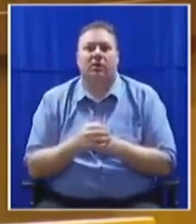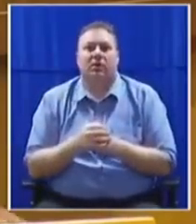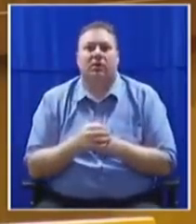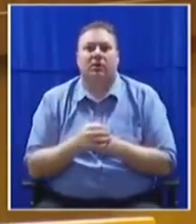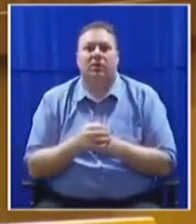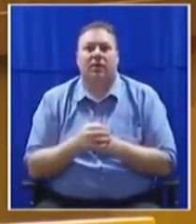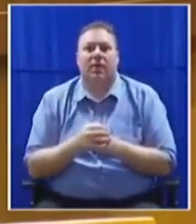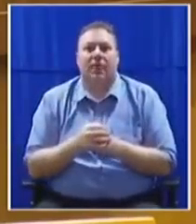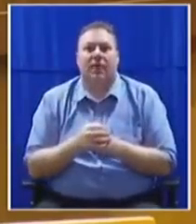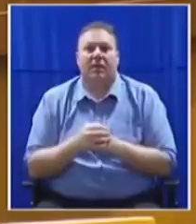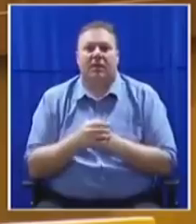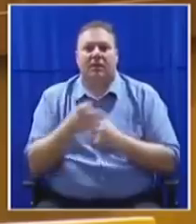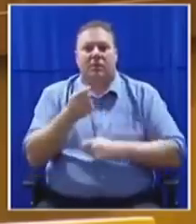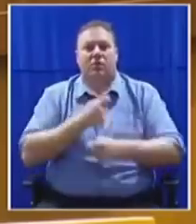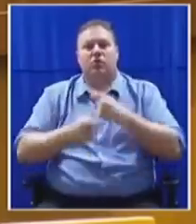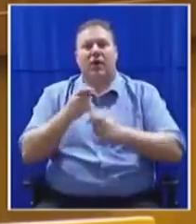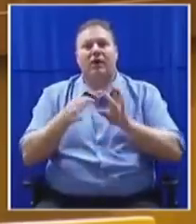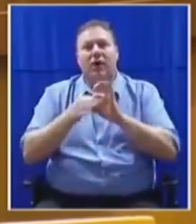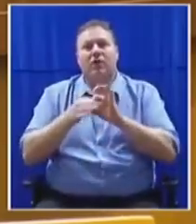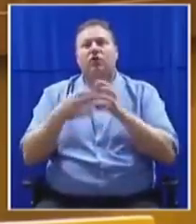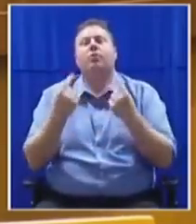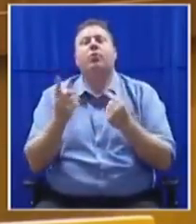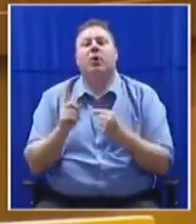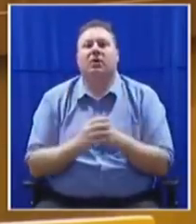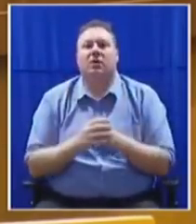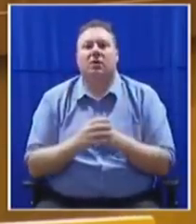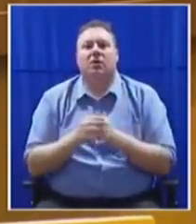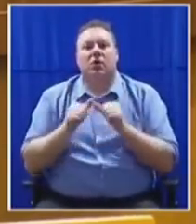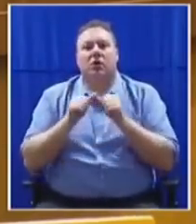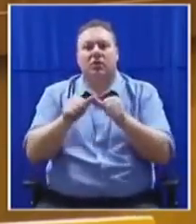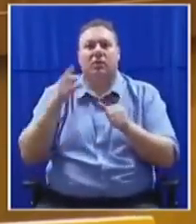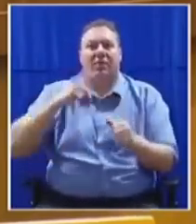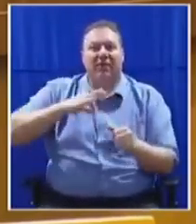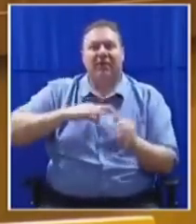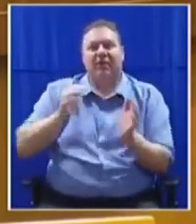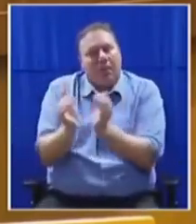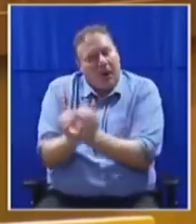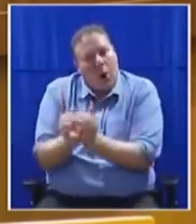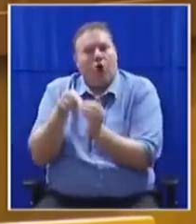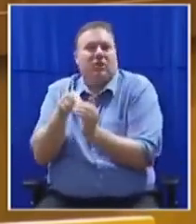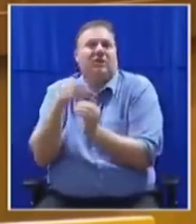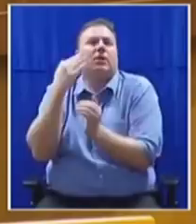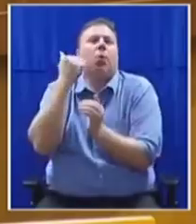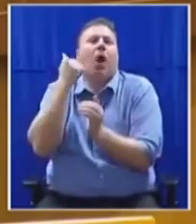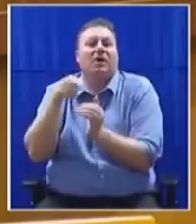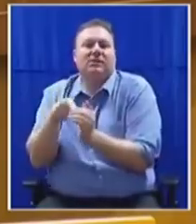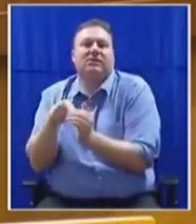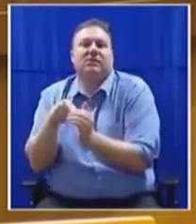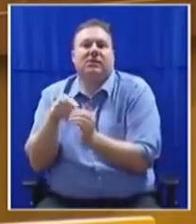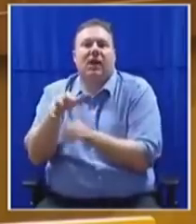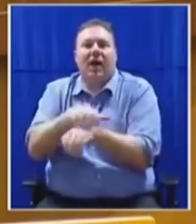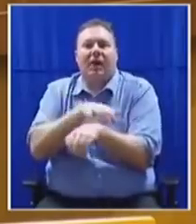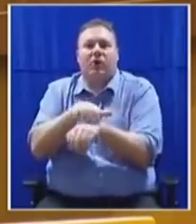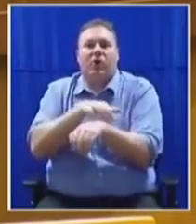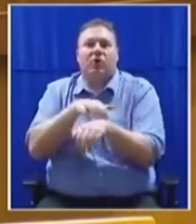that trade relationship will do is to continue to benefit the minority white agricultural